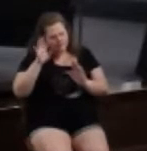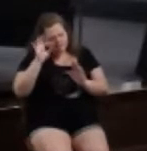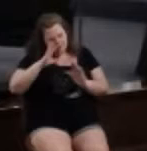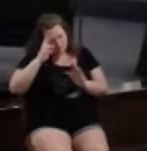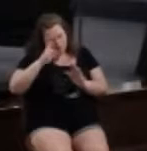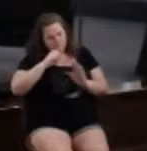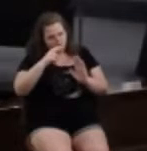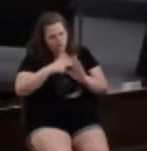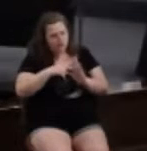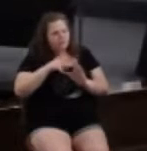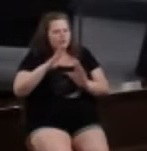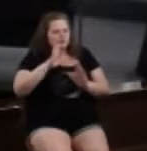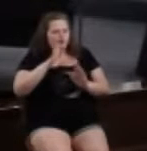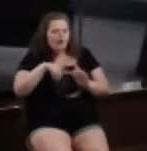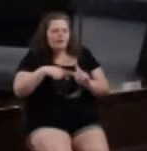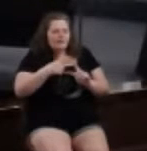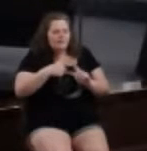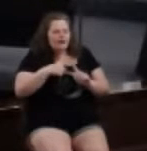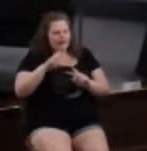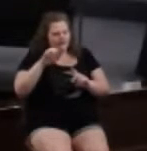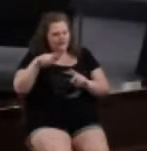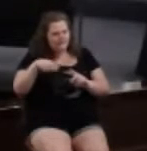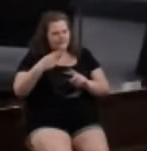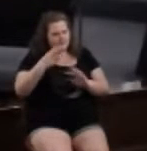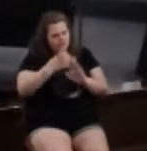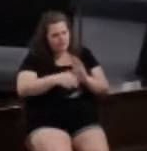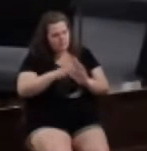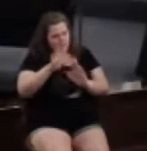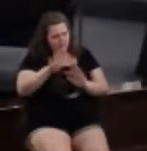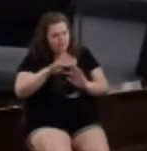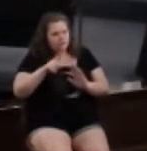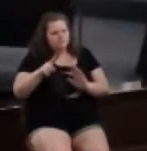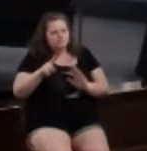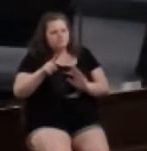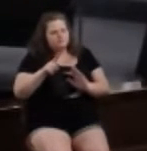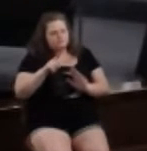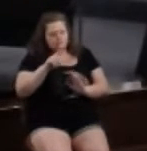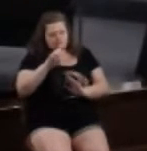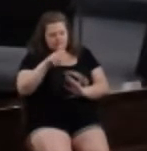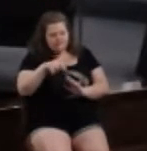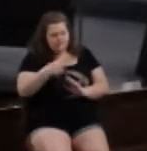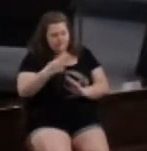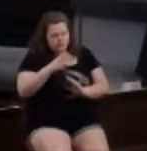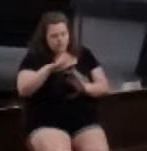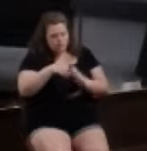but he talked about in Ephesians chapter 4 verses he used all of 1 through 7